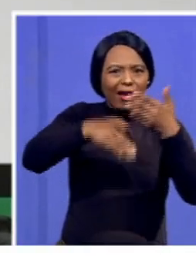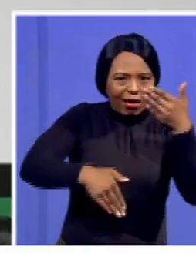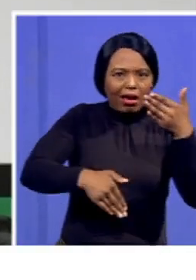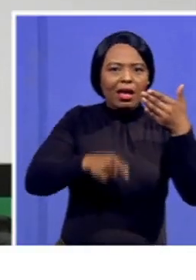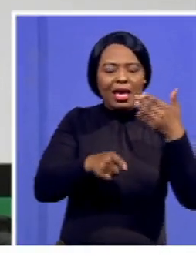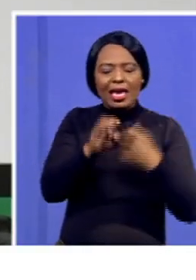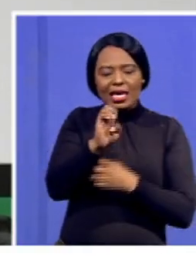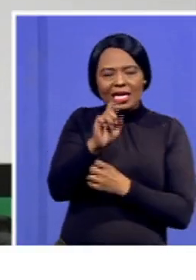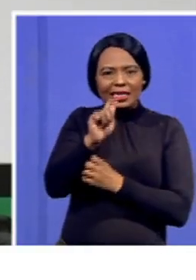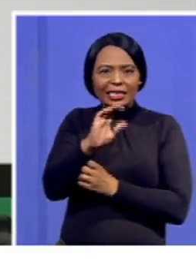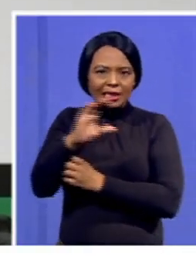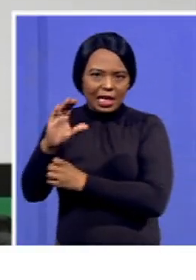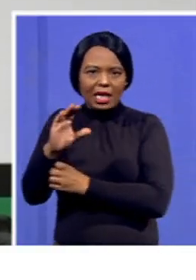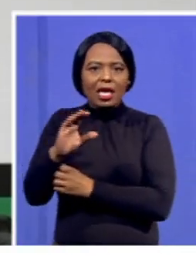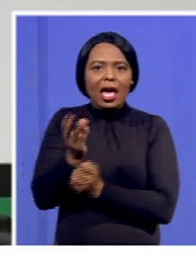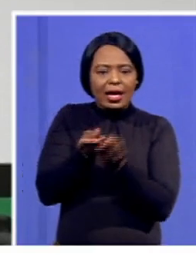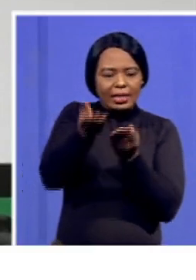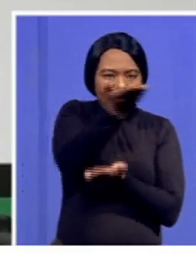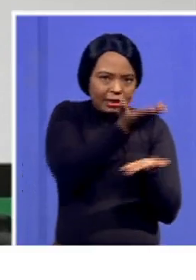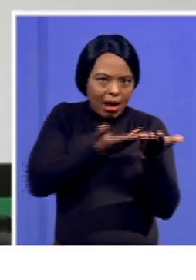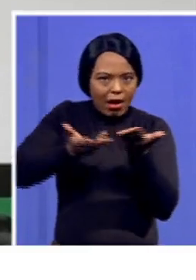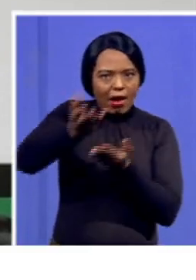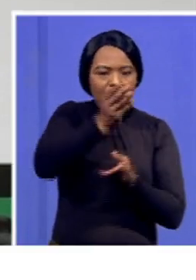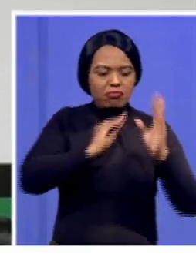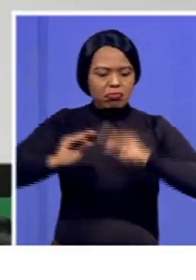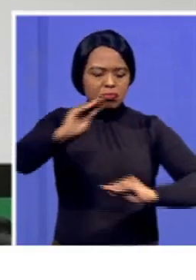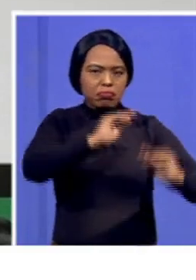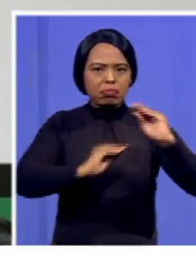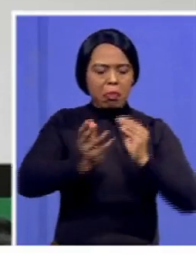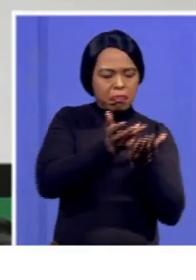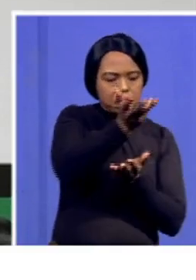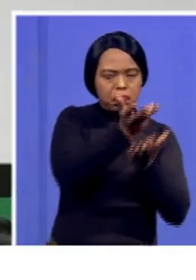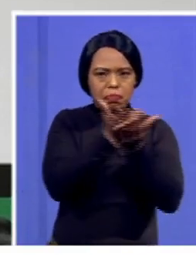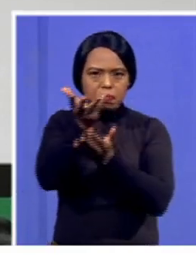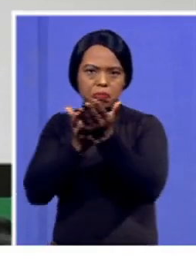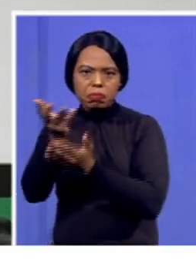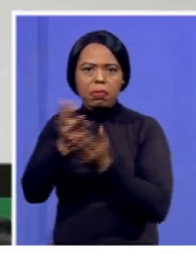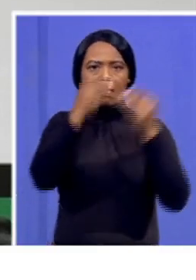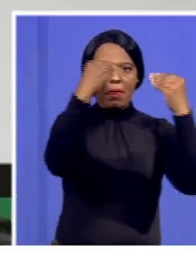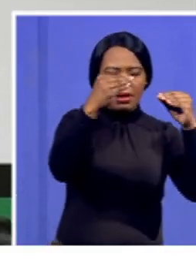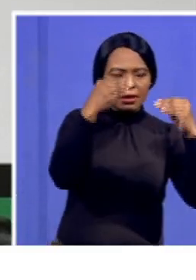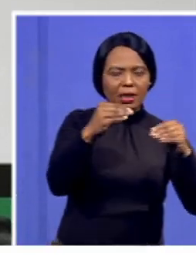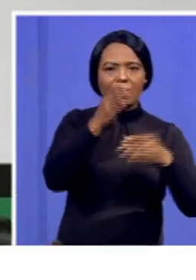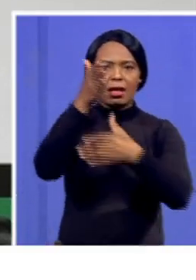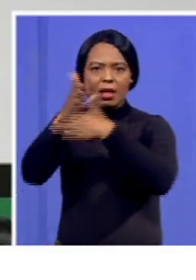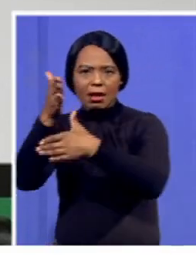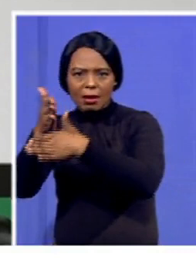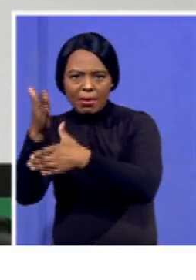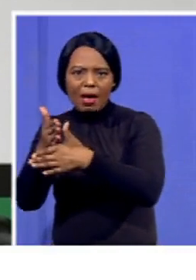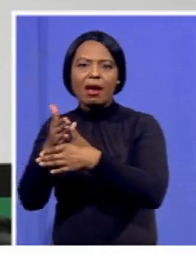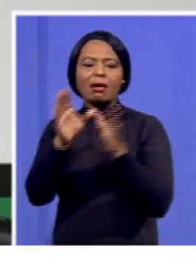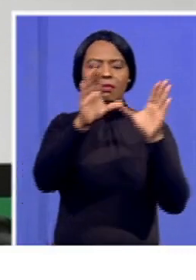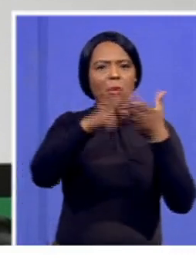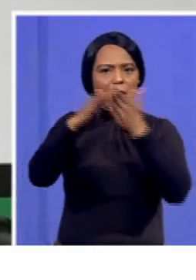will be having a series of dialogues in which we will invite experts in various sectors, business, labour and South Africans to give their inputs.